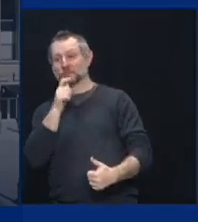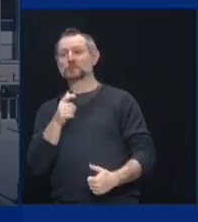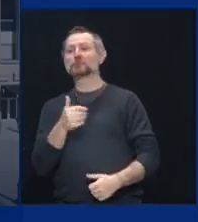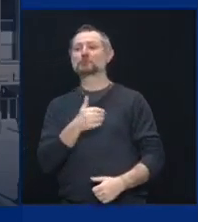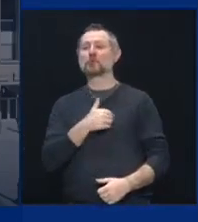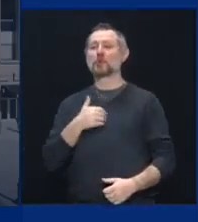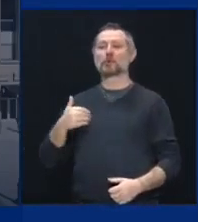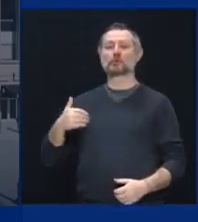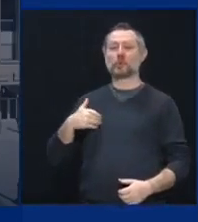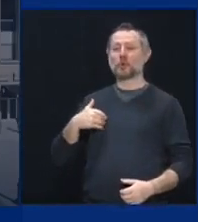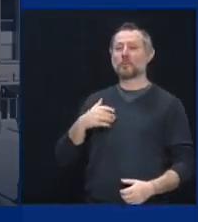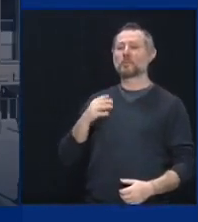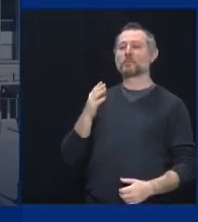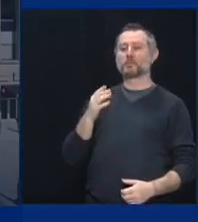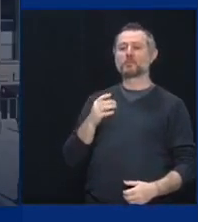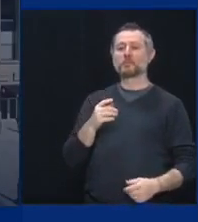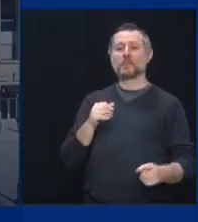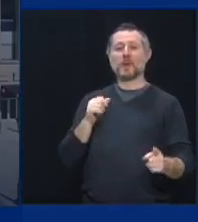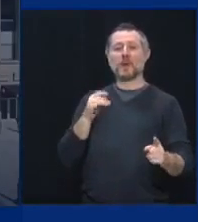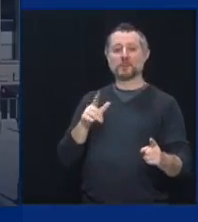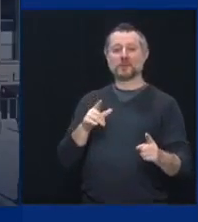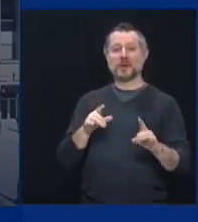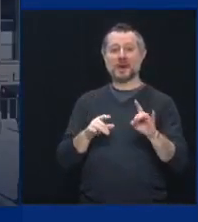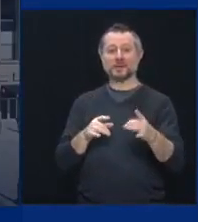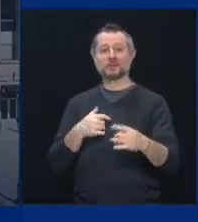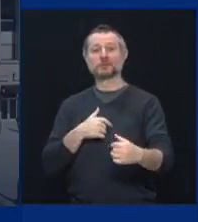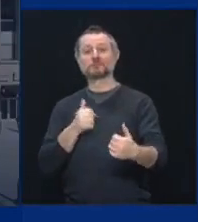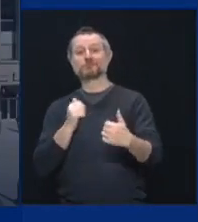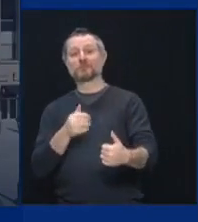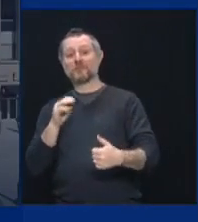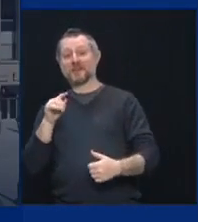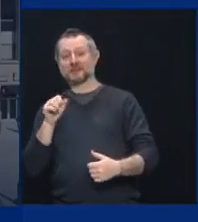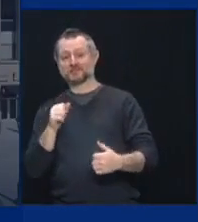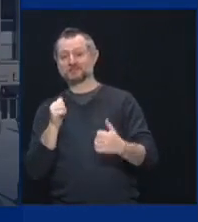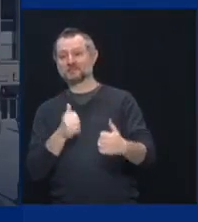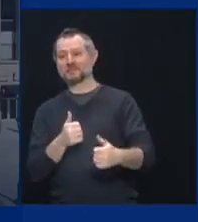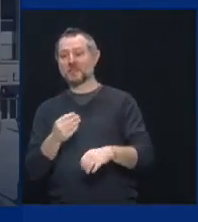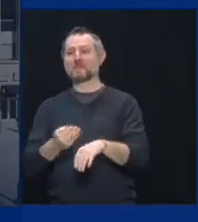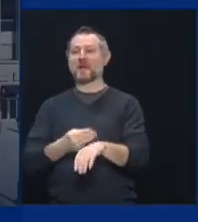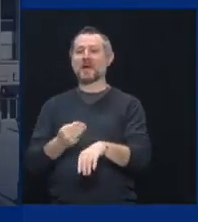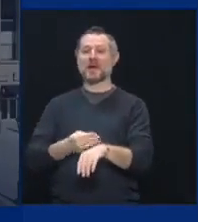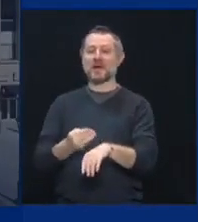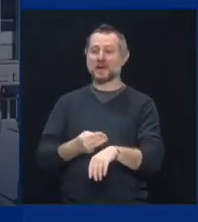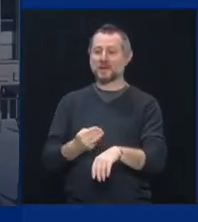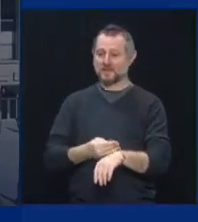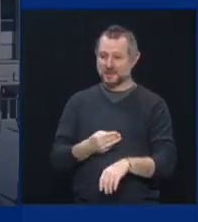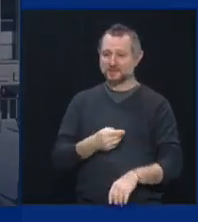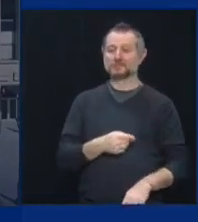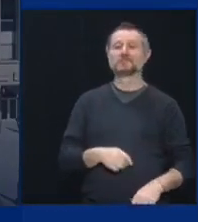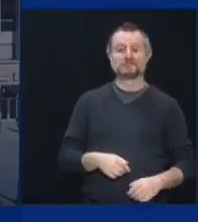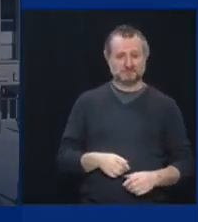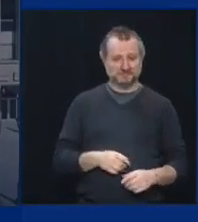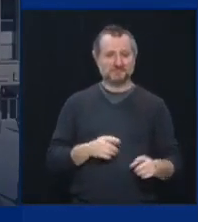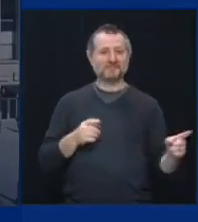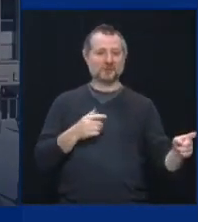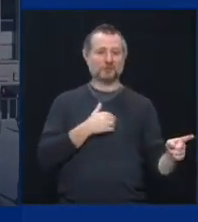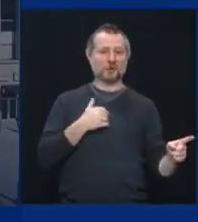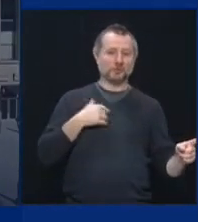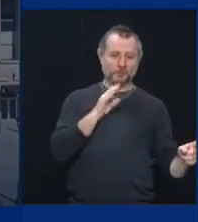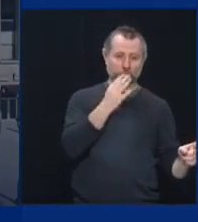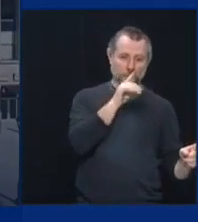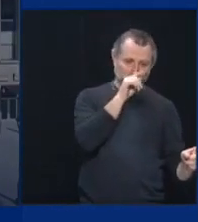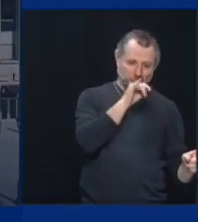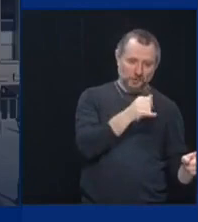opener. The Yankees take on the Blue Jays. Mets take on the Miami Marlins. But